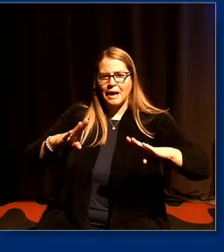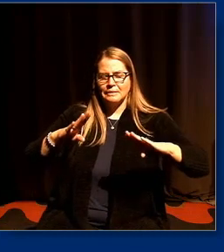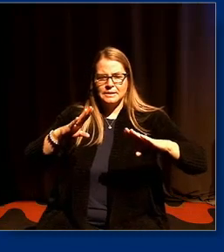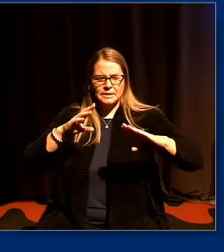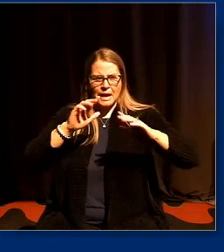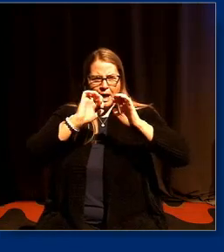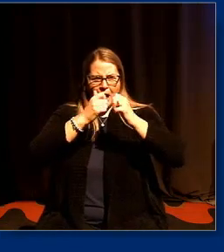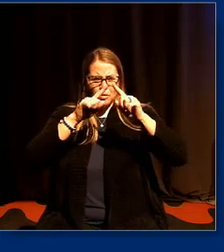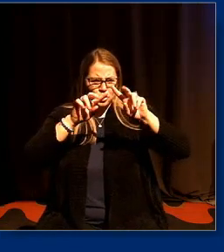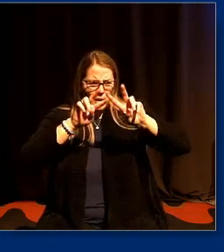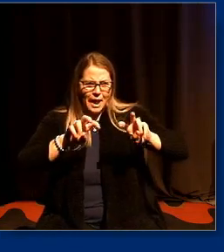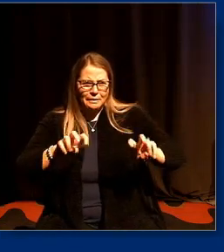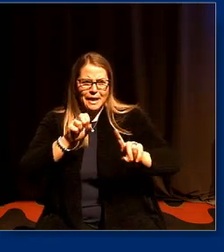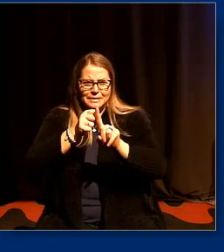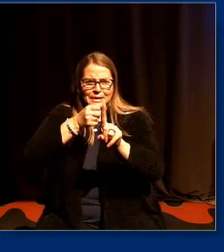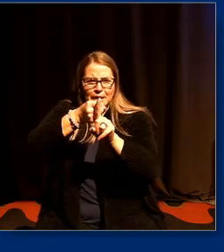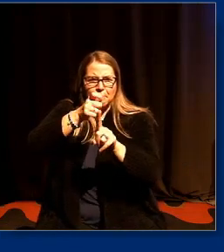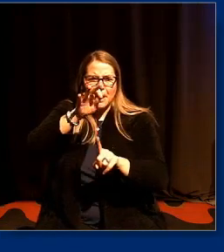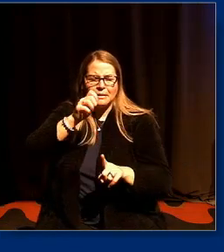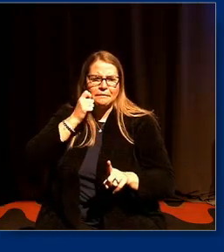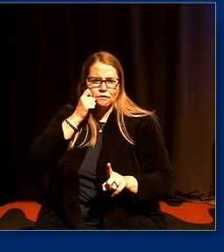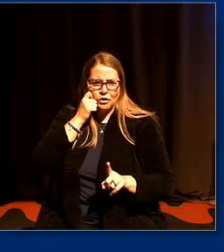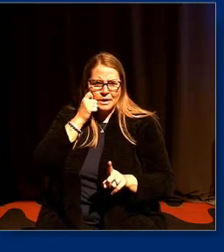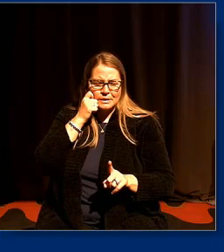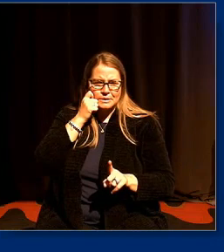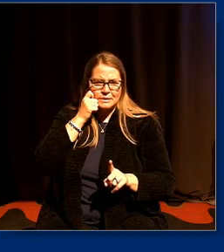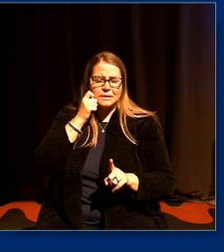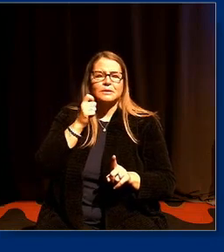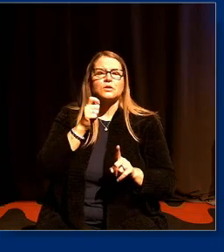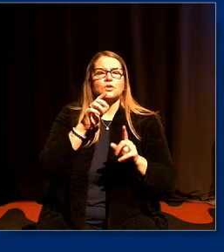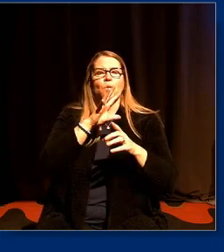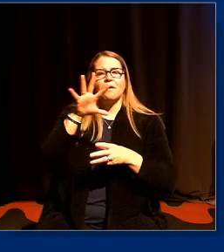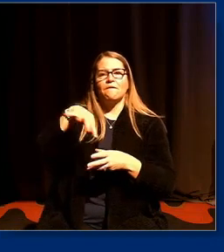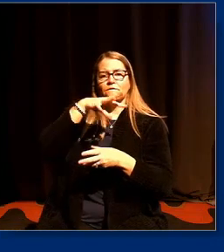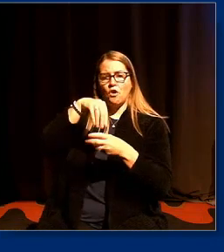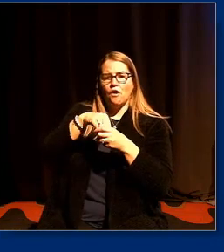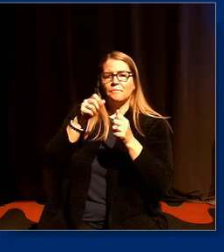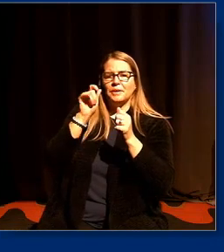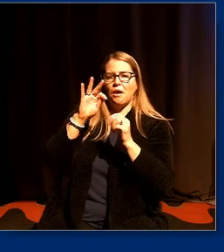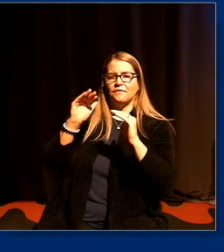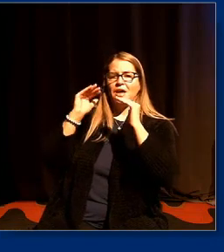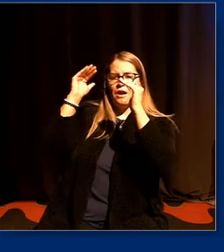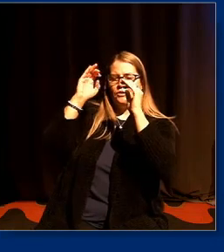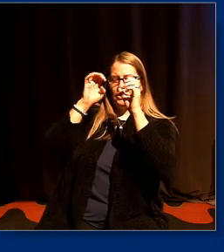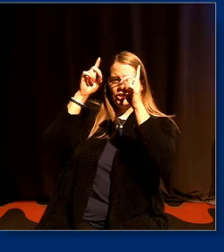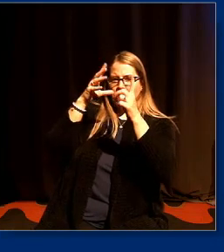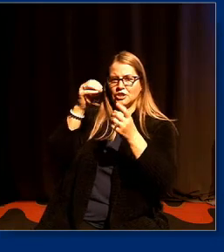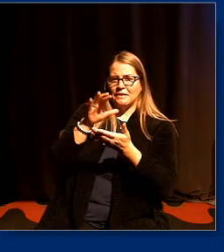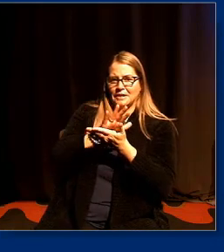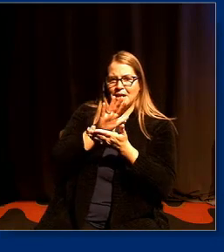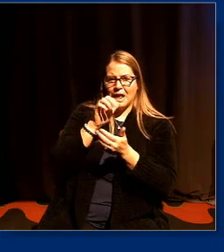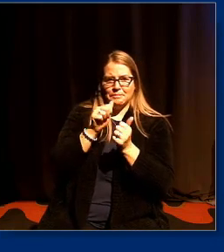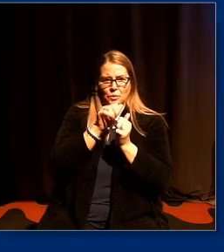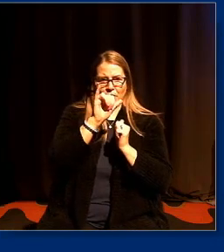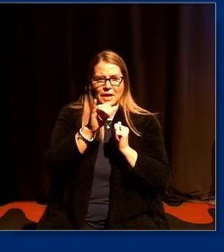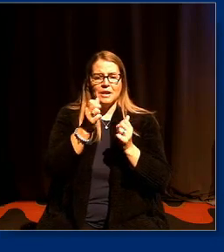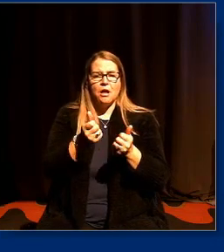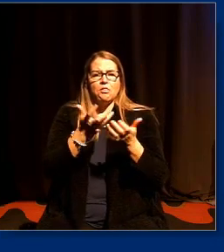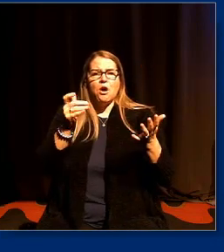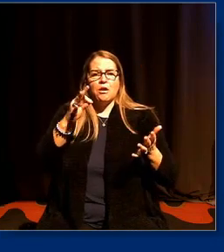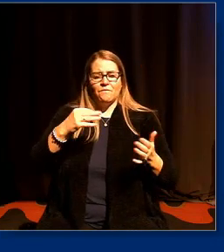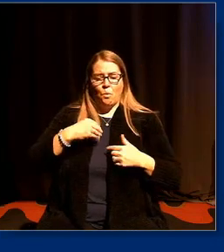uh and the involvement of of the academy within that and in particular a lot of white